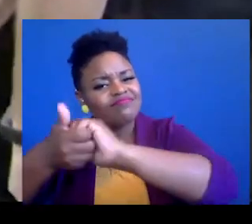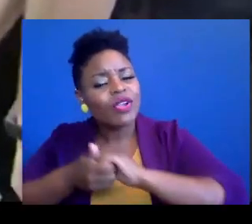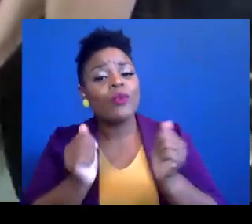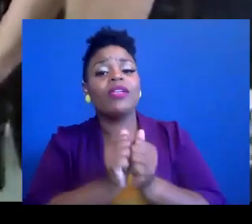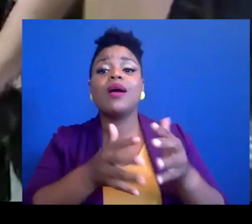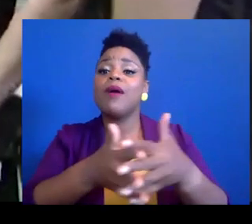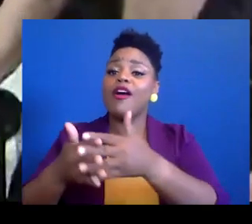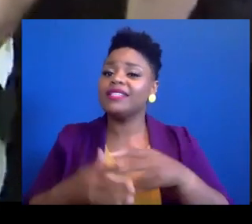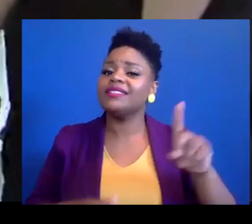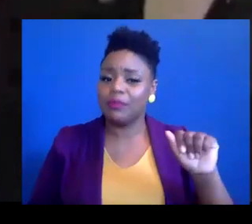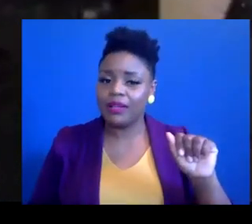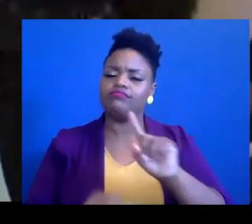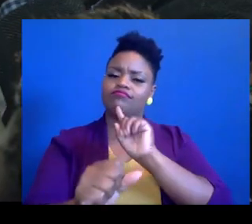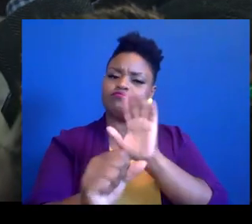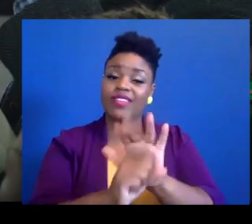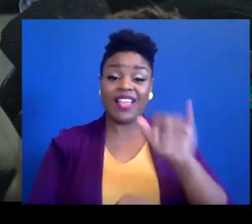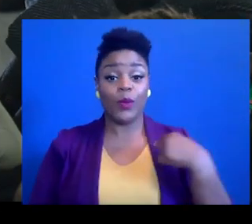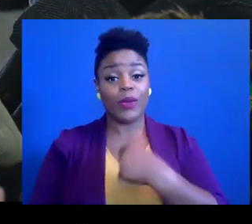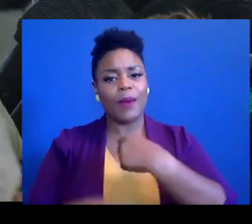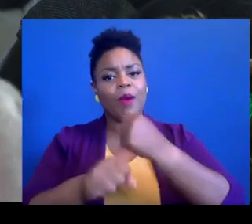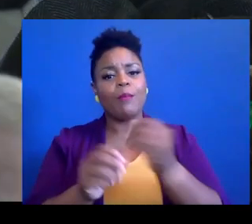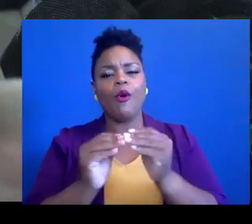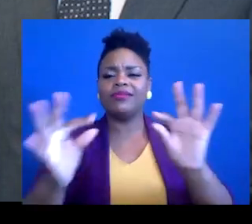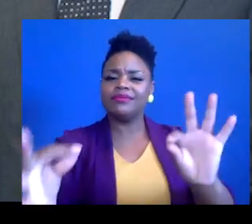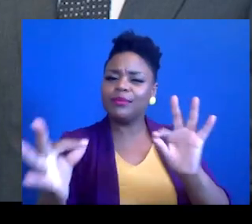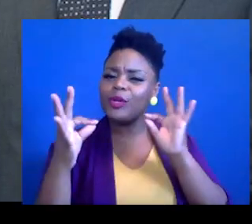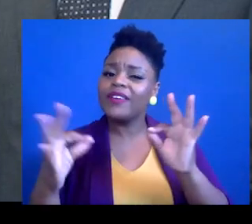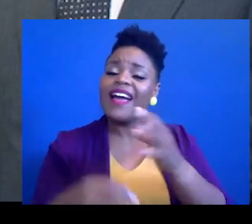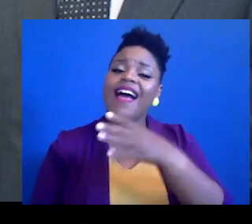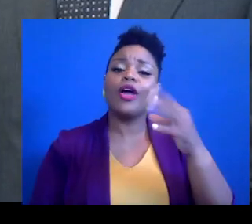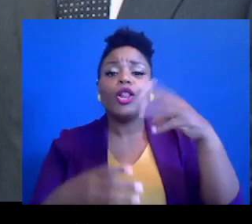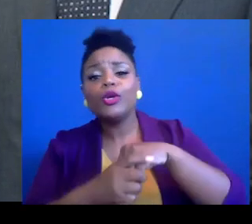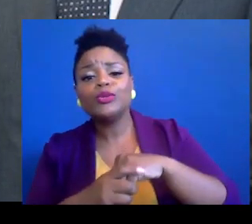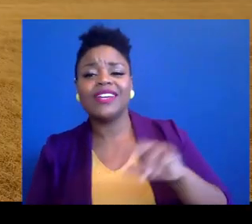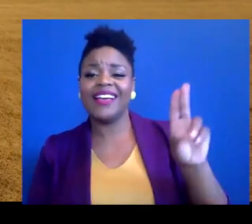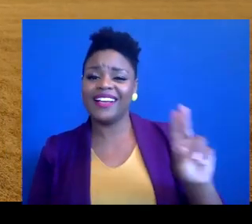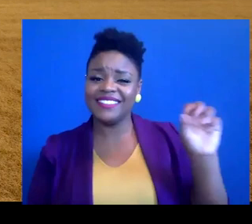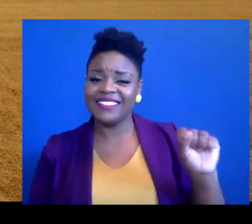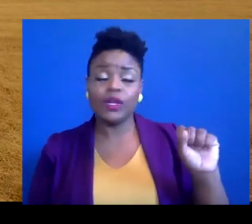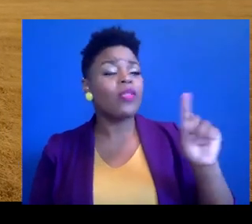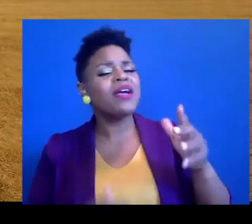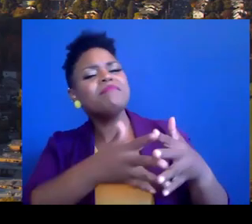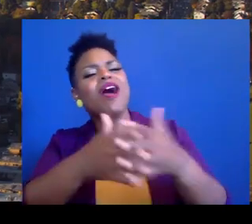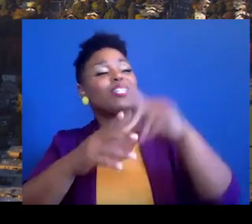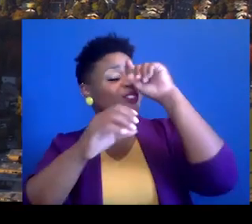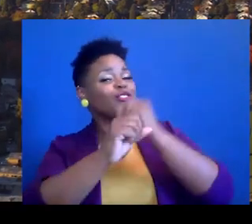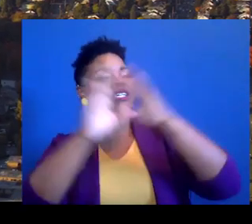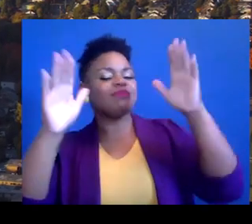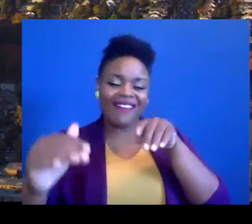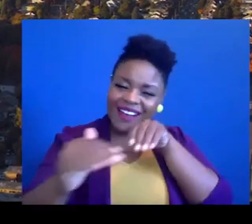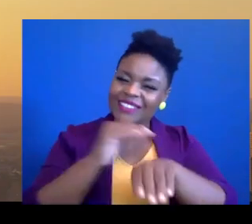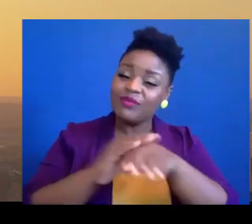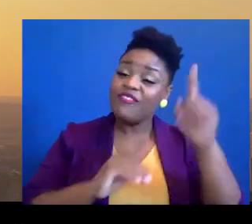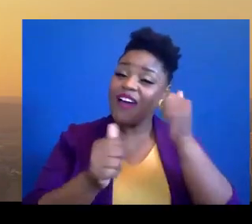with Americans with disabilities to ensure that we create a more perfect and inclusive United States where the